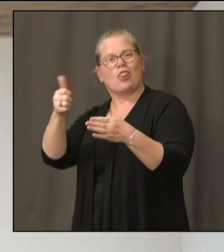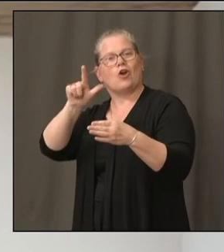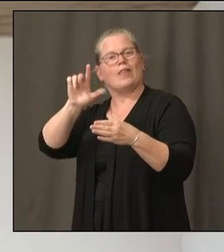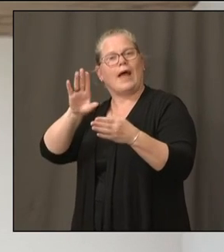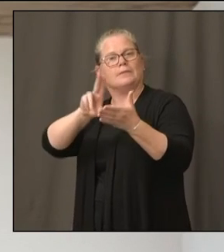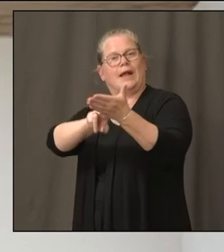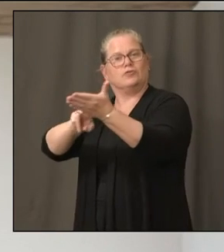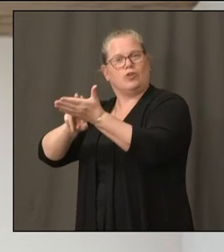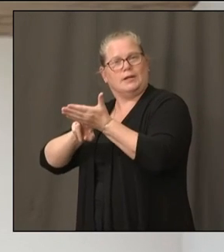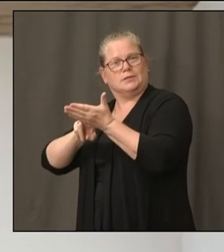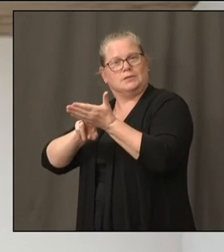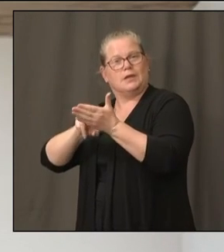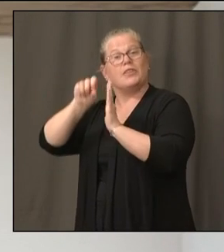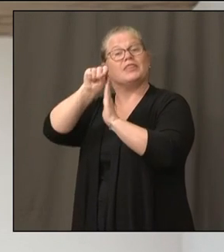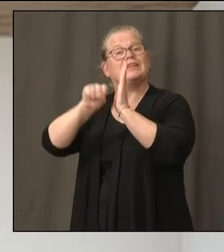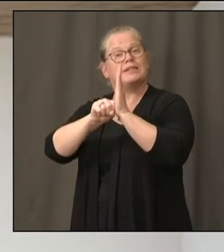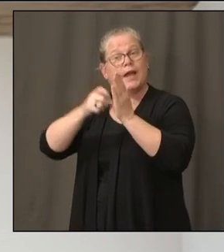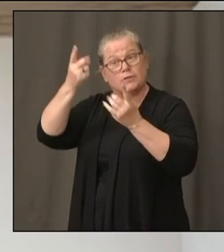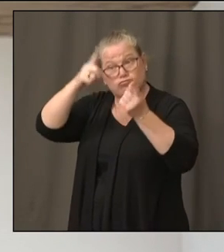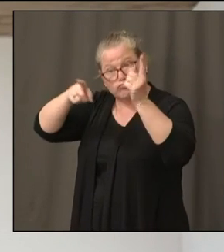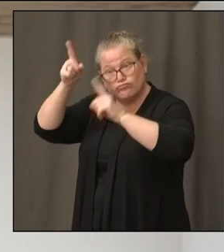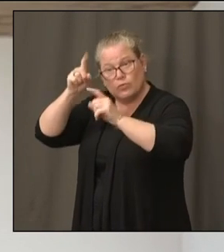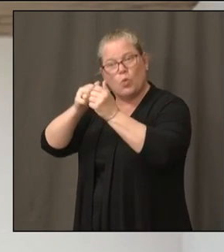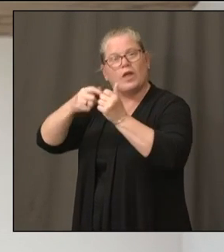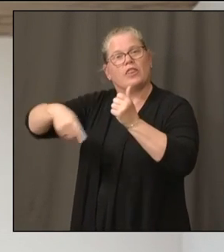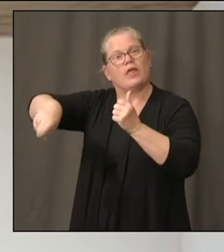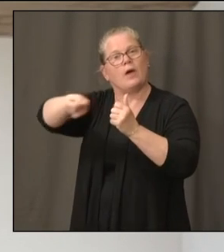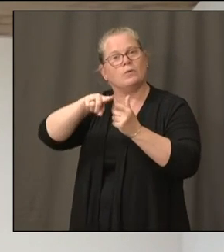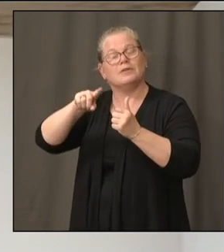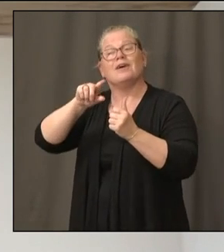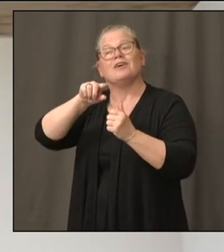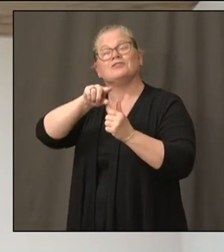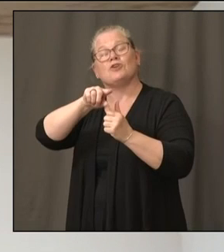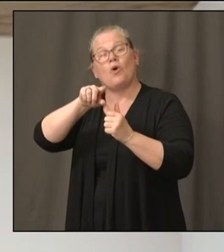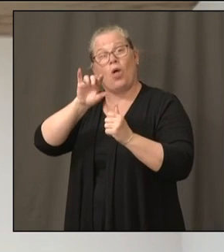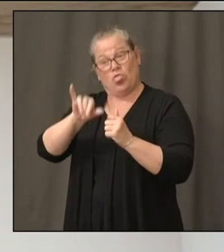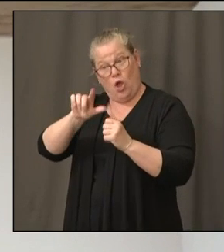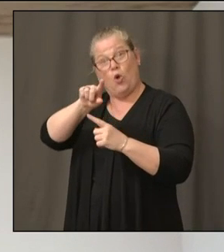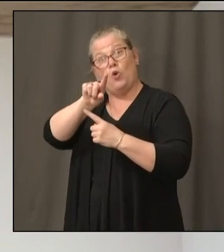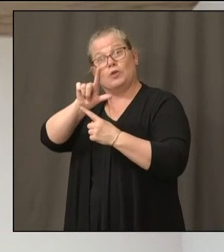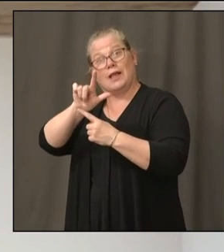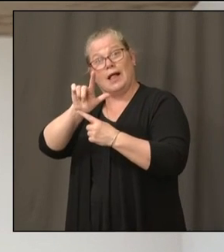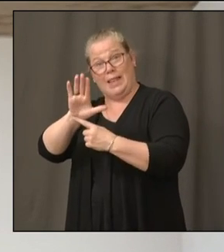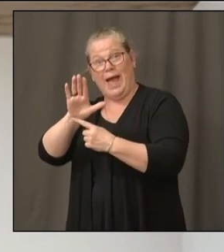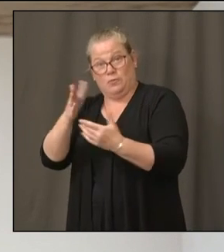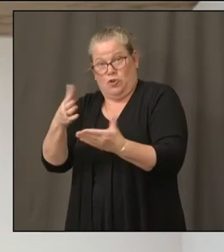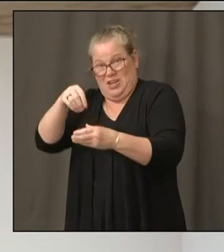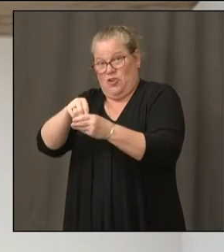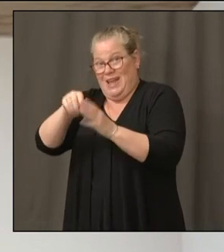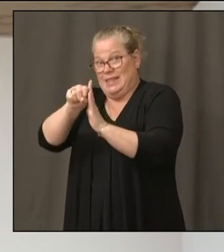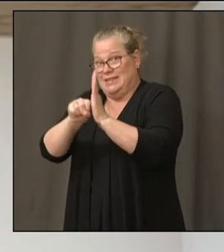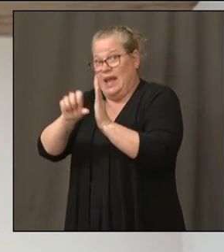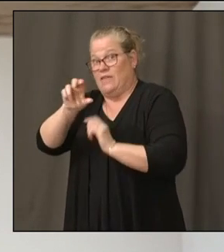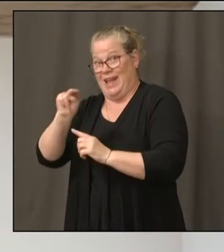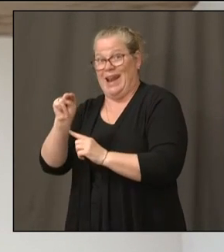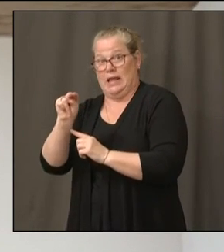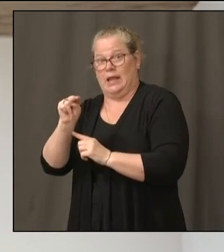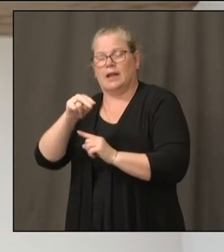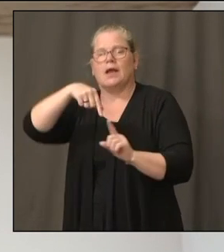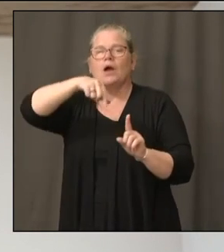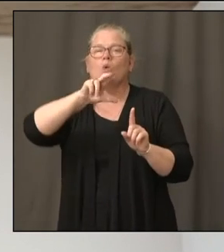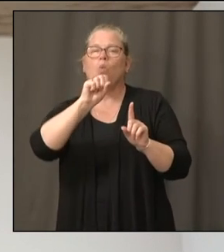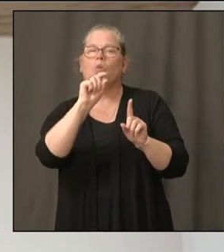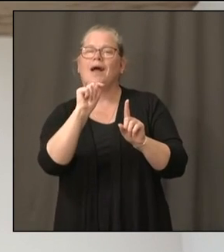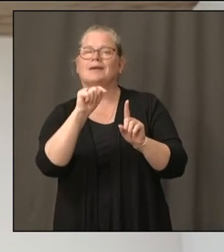in-state and don't involve sending specimens out to Quest, which Quest is dealing with